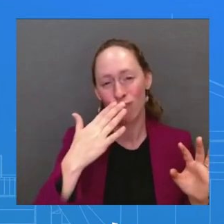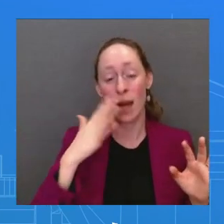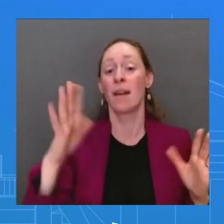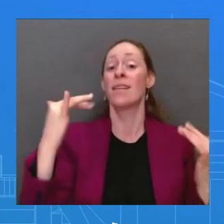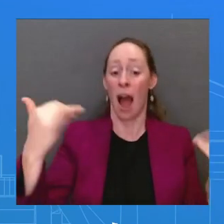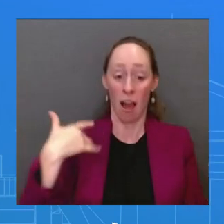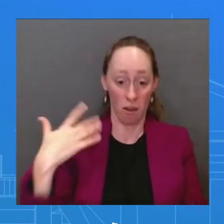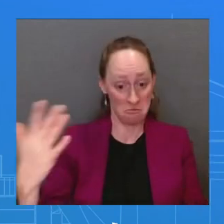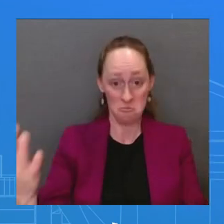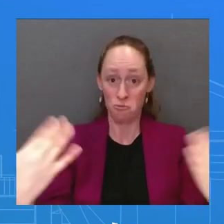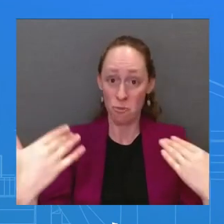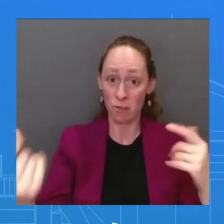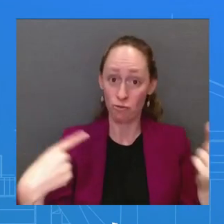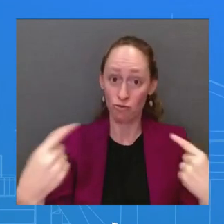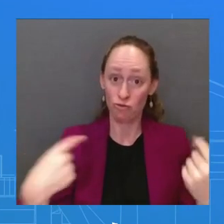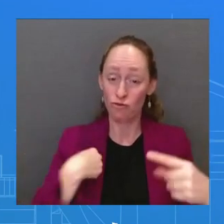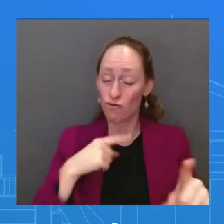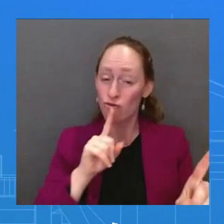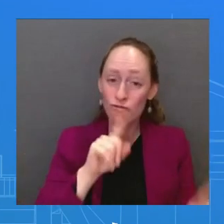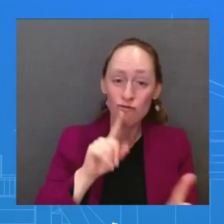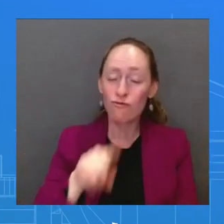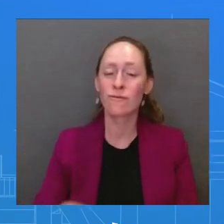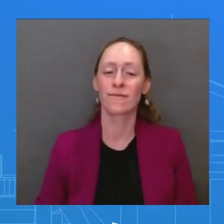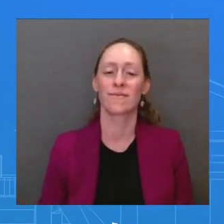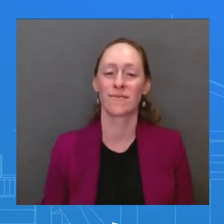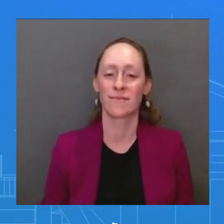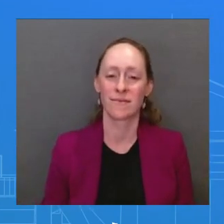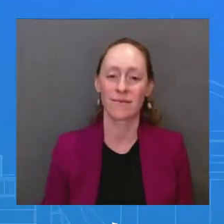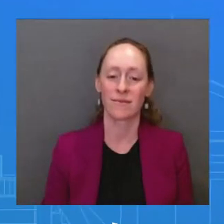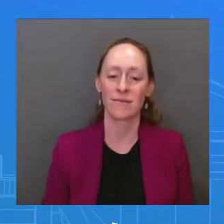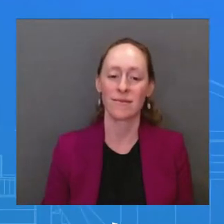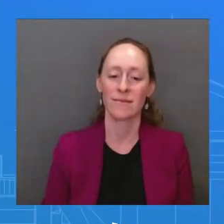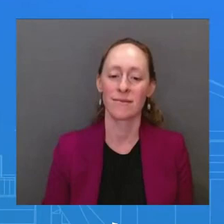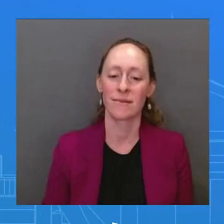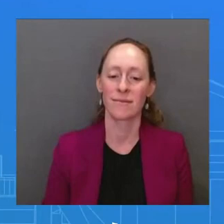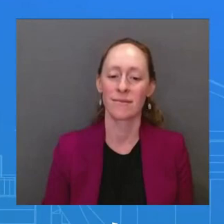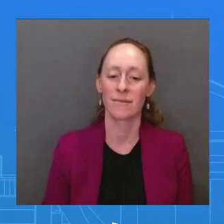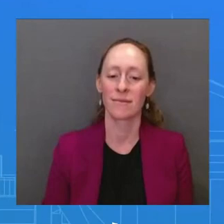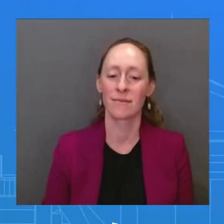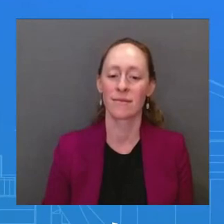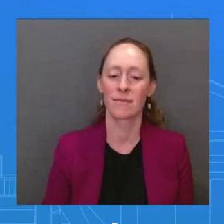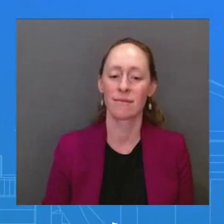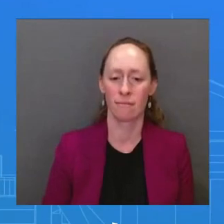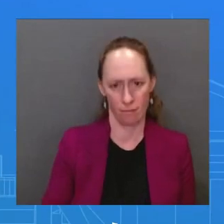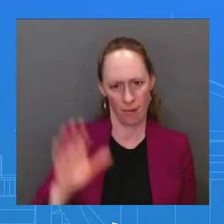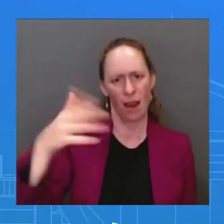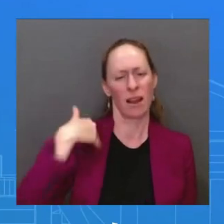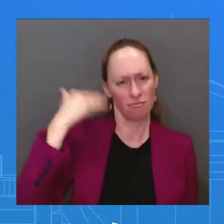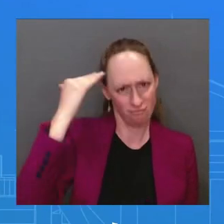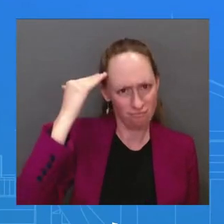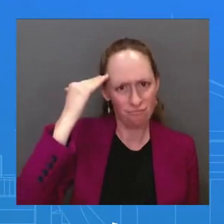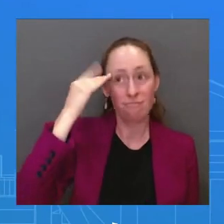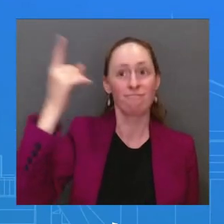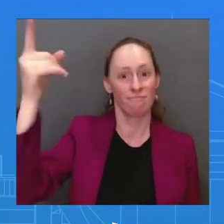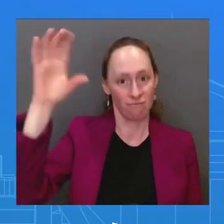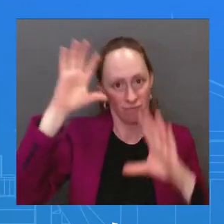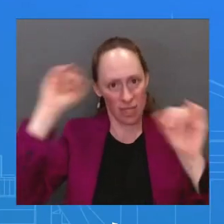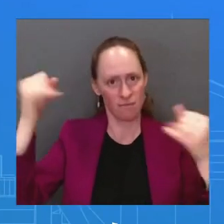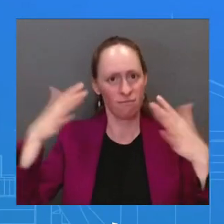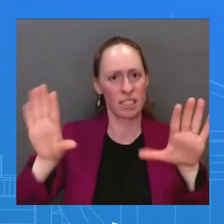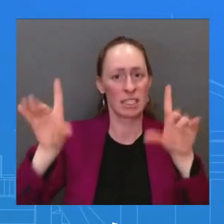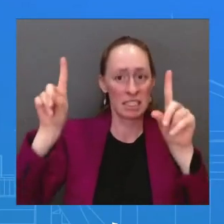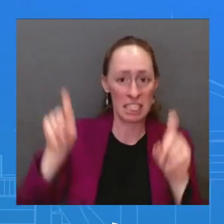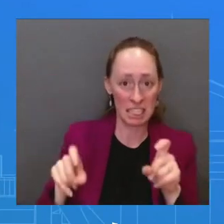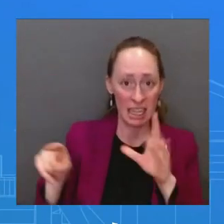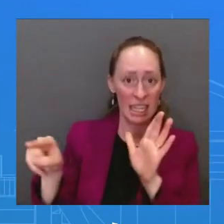Given what we know about how COVID works, I understand the President is negative now, but are you planning for any contingencies in case he does